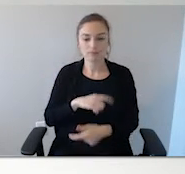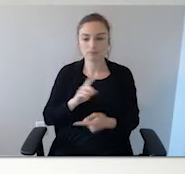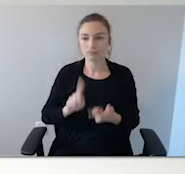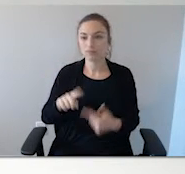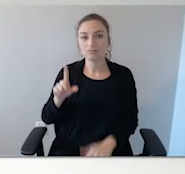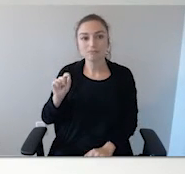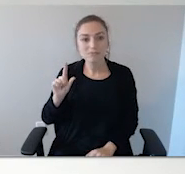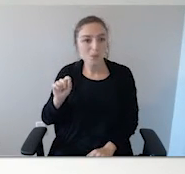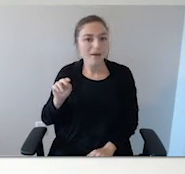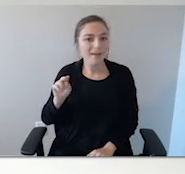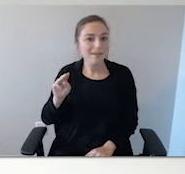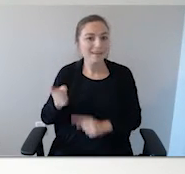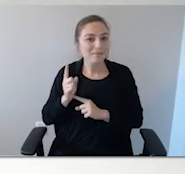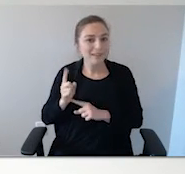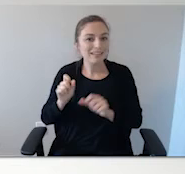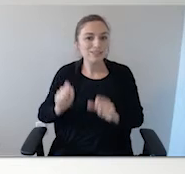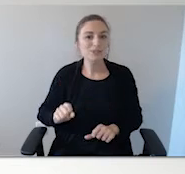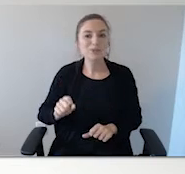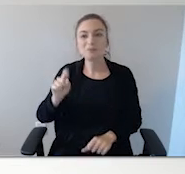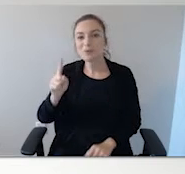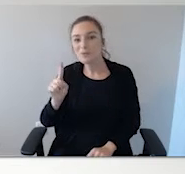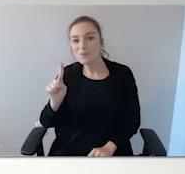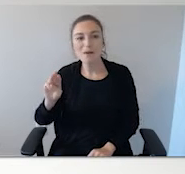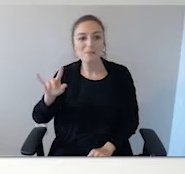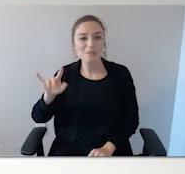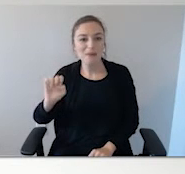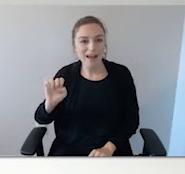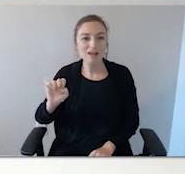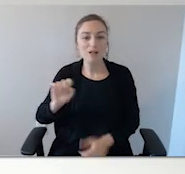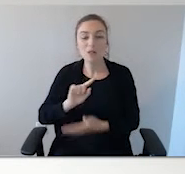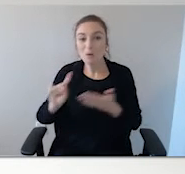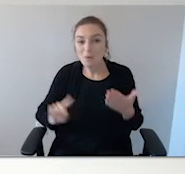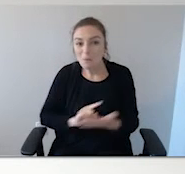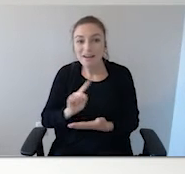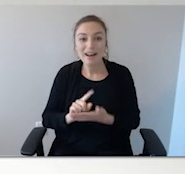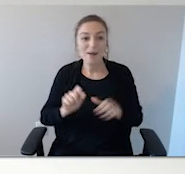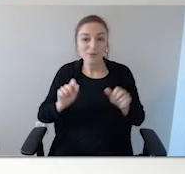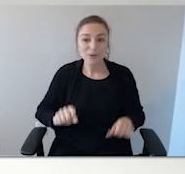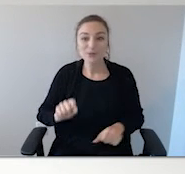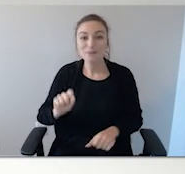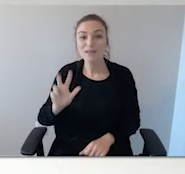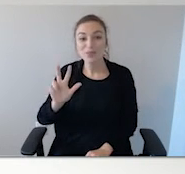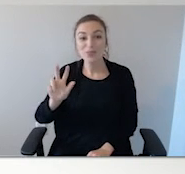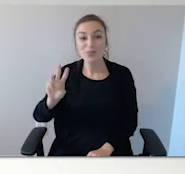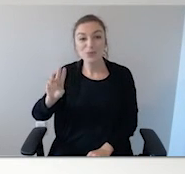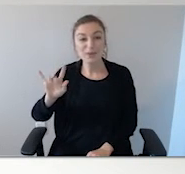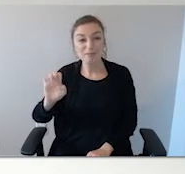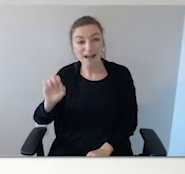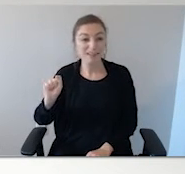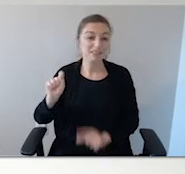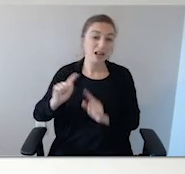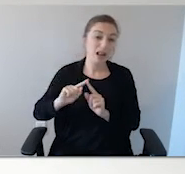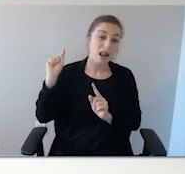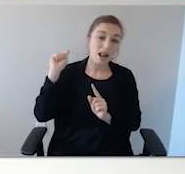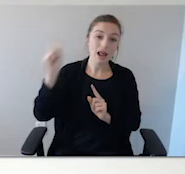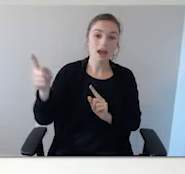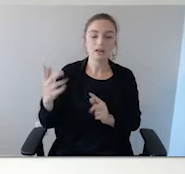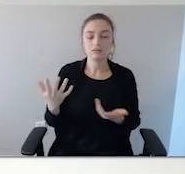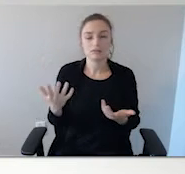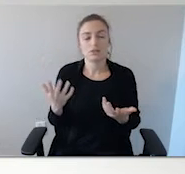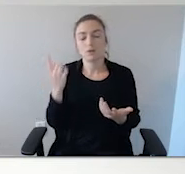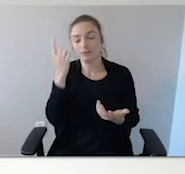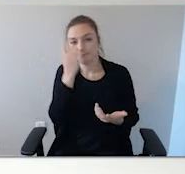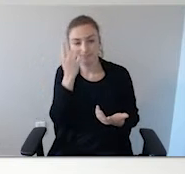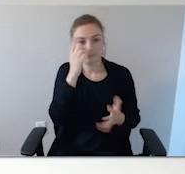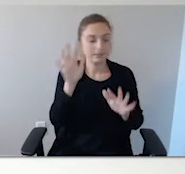In 20 minutes, they can be a mile away. In an hour, they can be three miles away. Okay. So, you think about that.